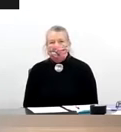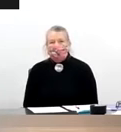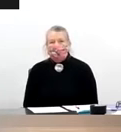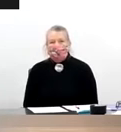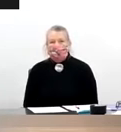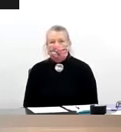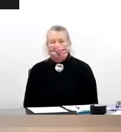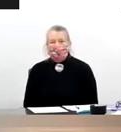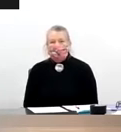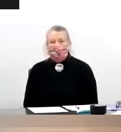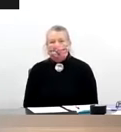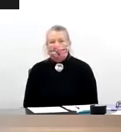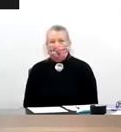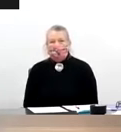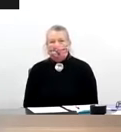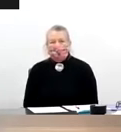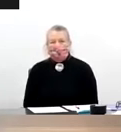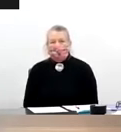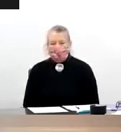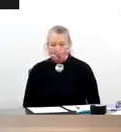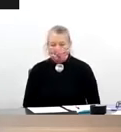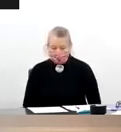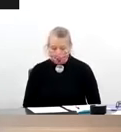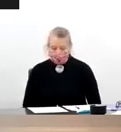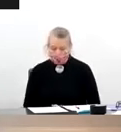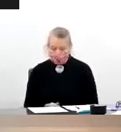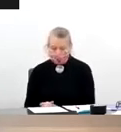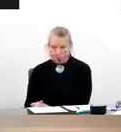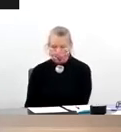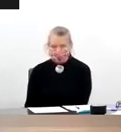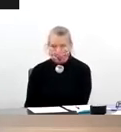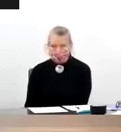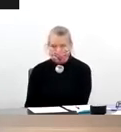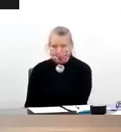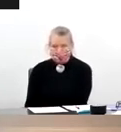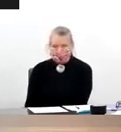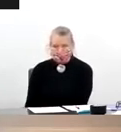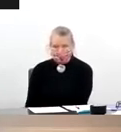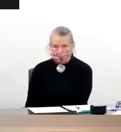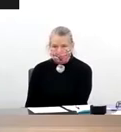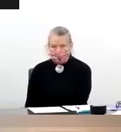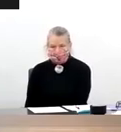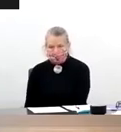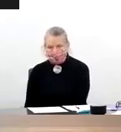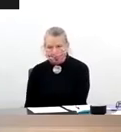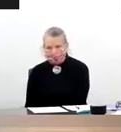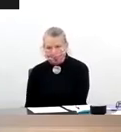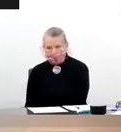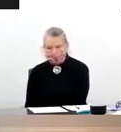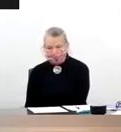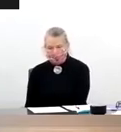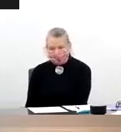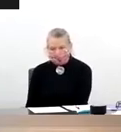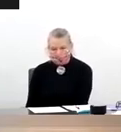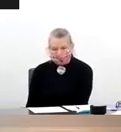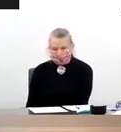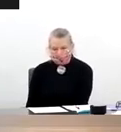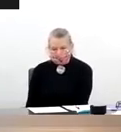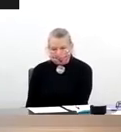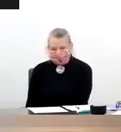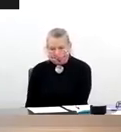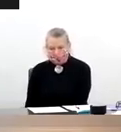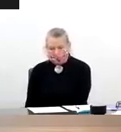Fauci led. And at the same time, various NIH ICs reallocated their